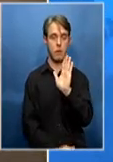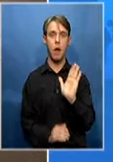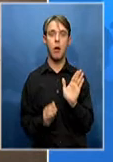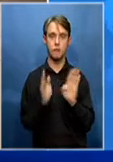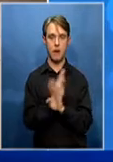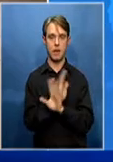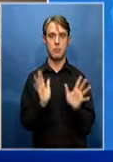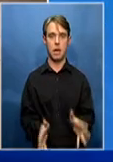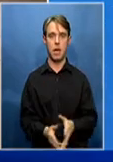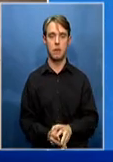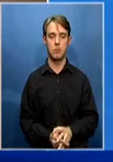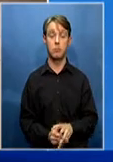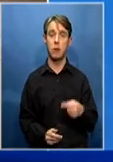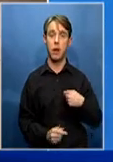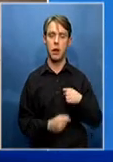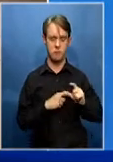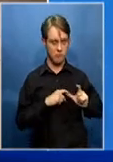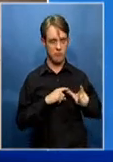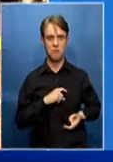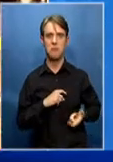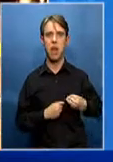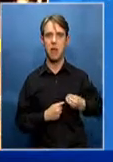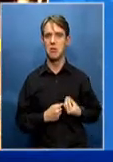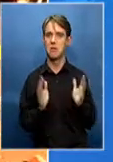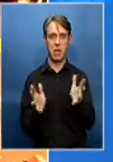I'm so hurt. His killing has broken my heart.